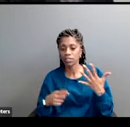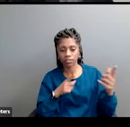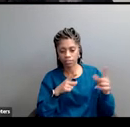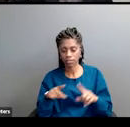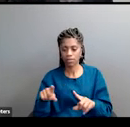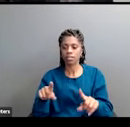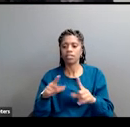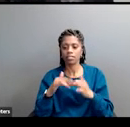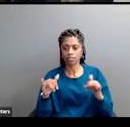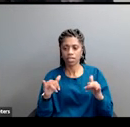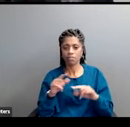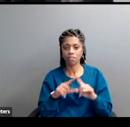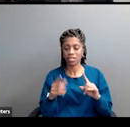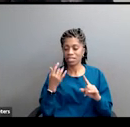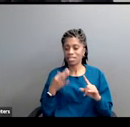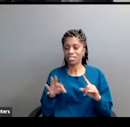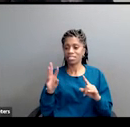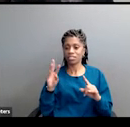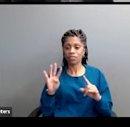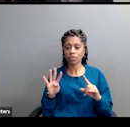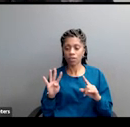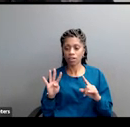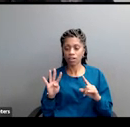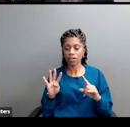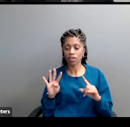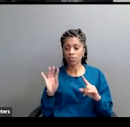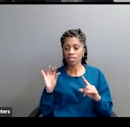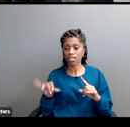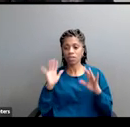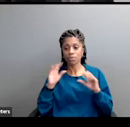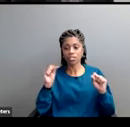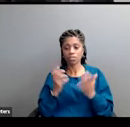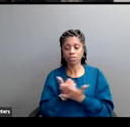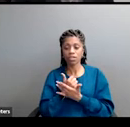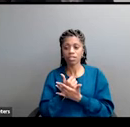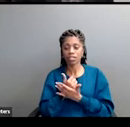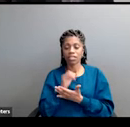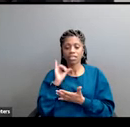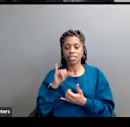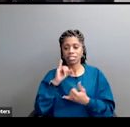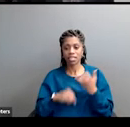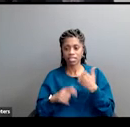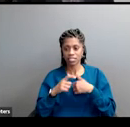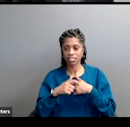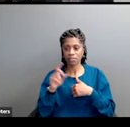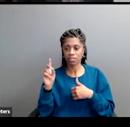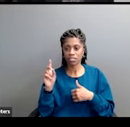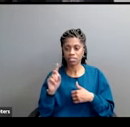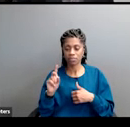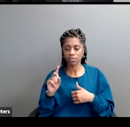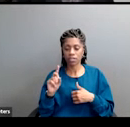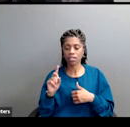1964, when Lyndon Johnson won, that was the last time a Democratic candidate for president